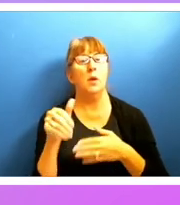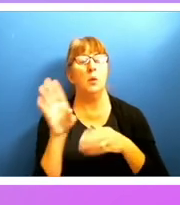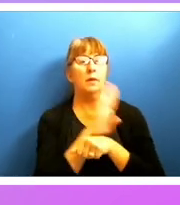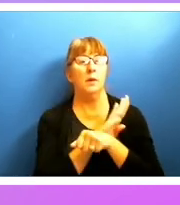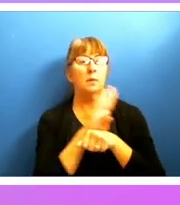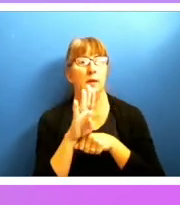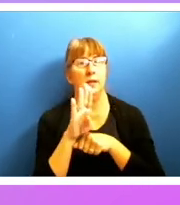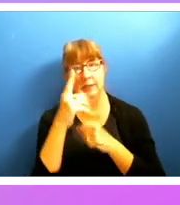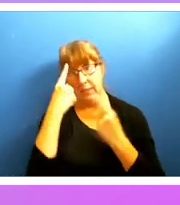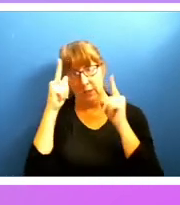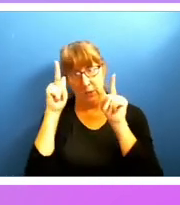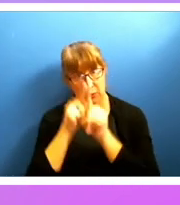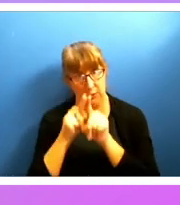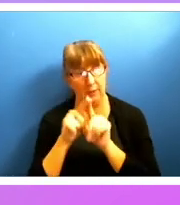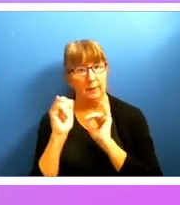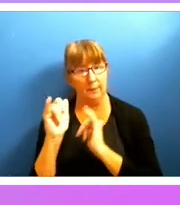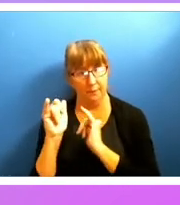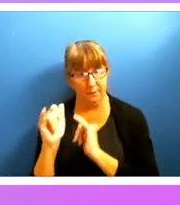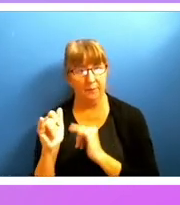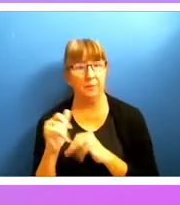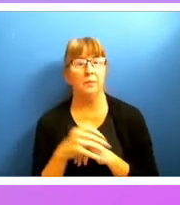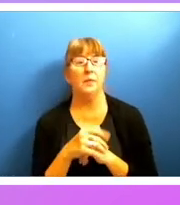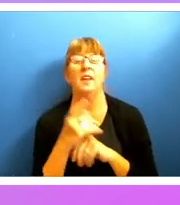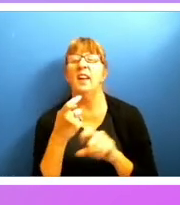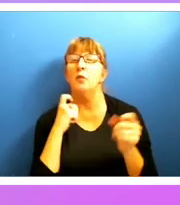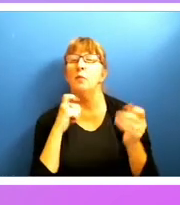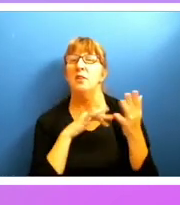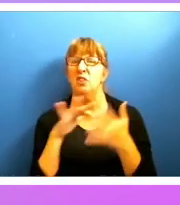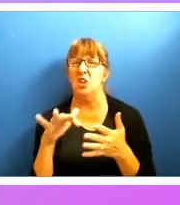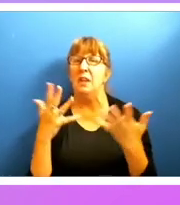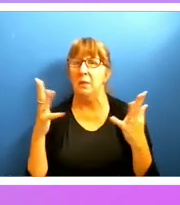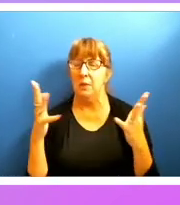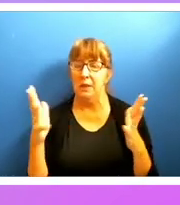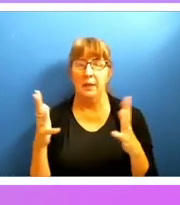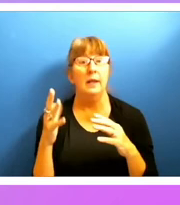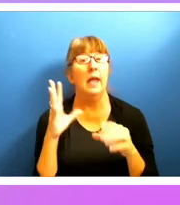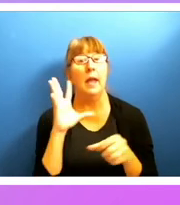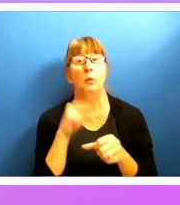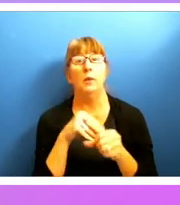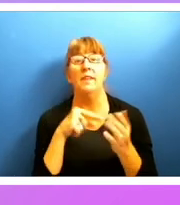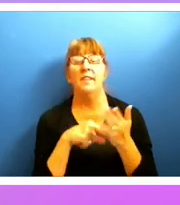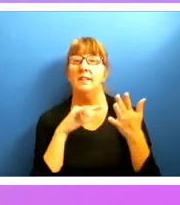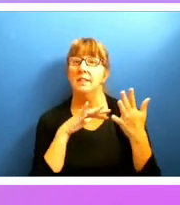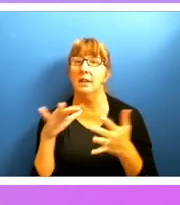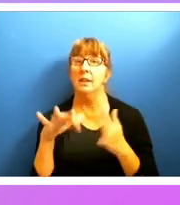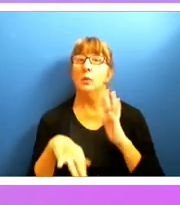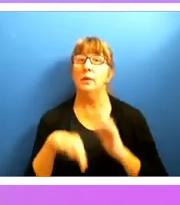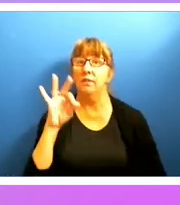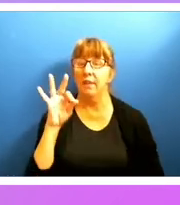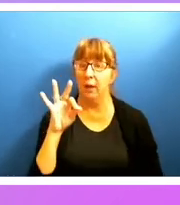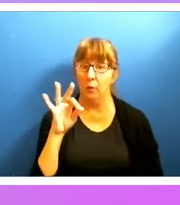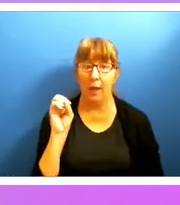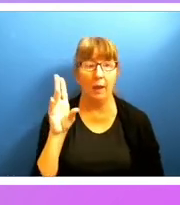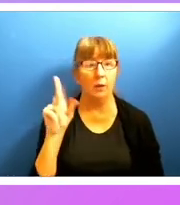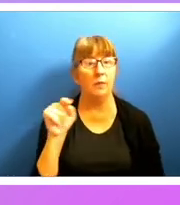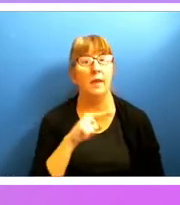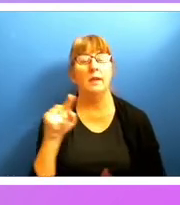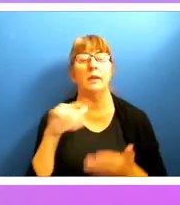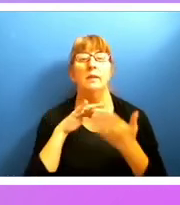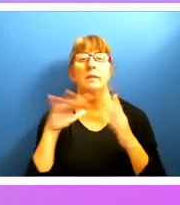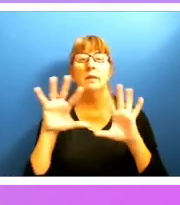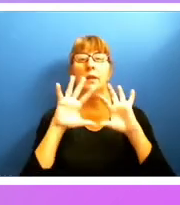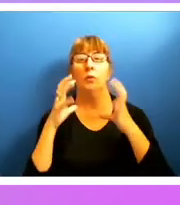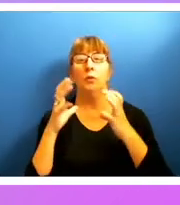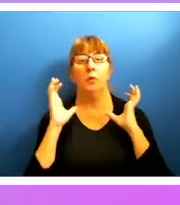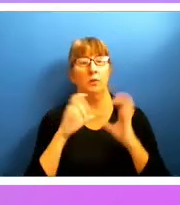came from the study that we did. And in that study also, we found that in the study group, customers